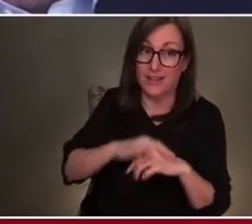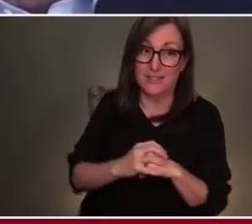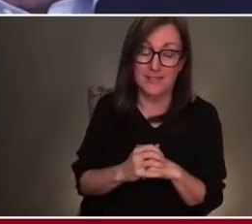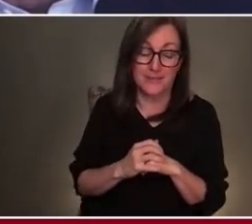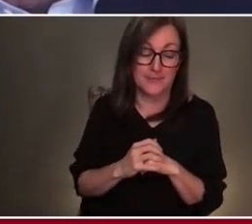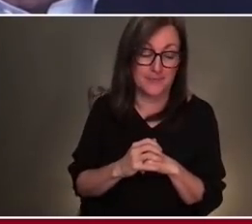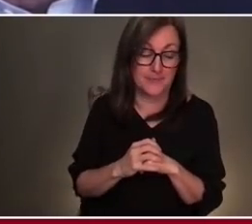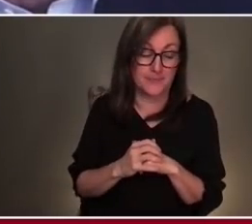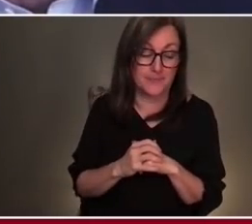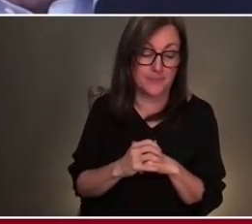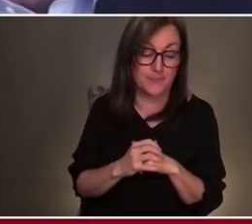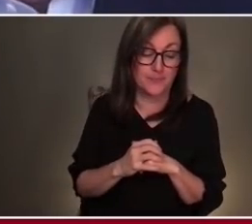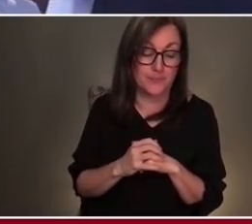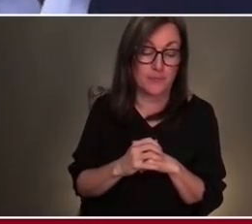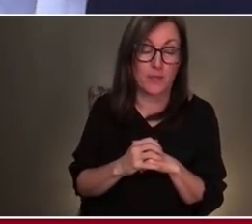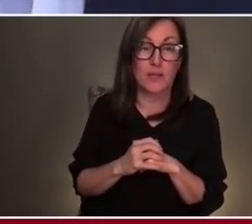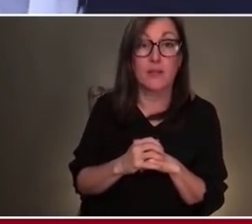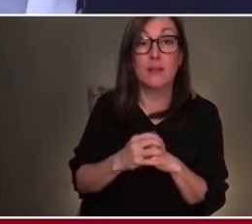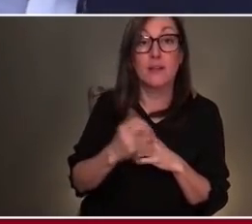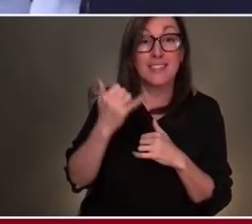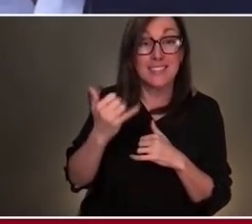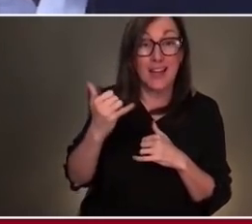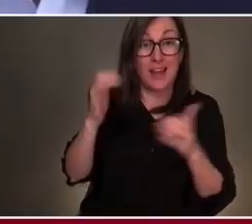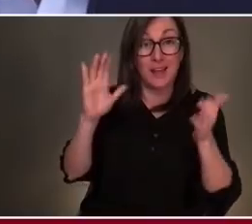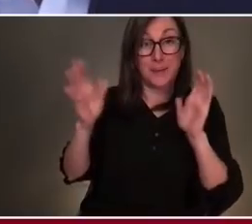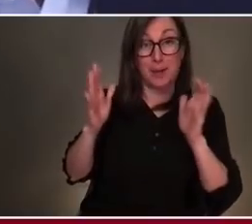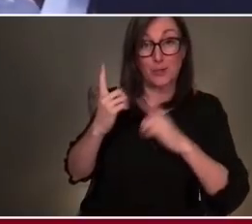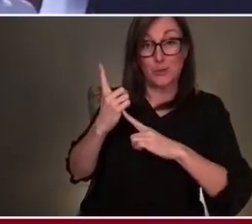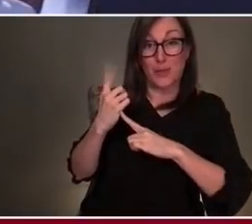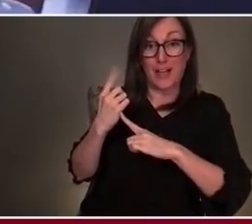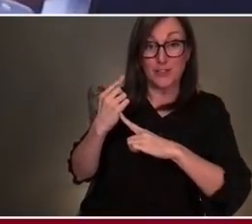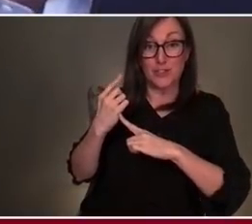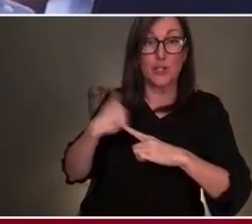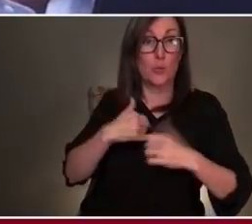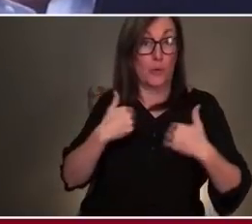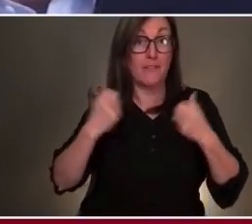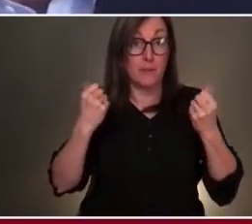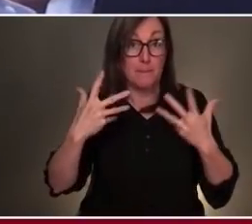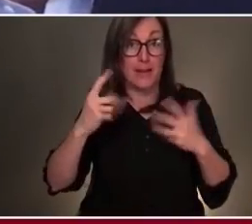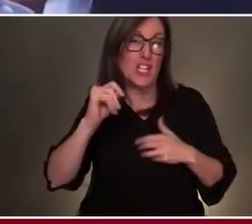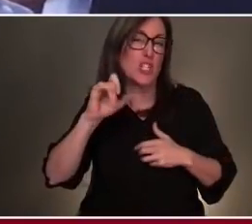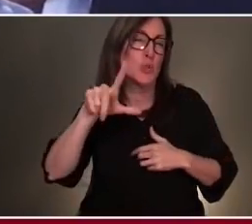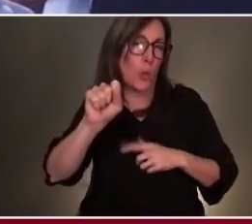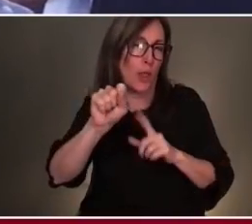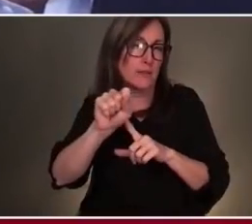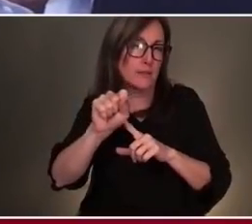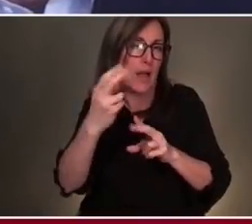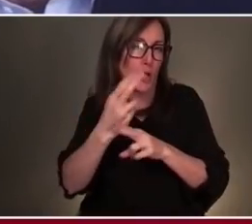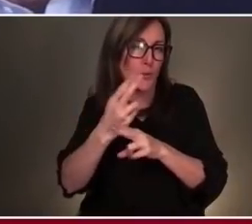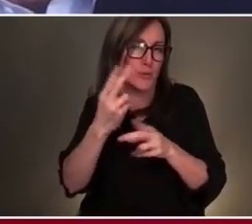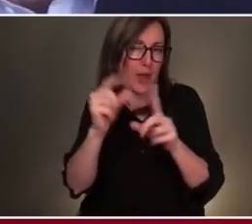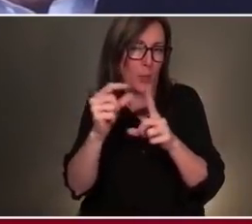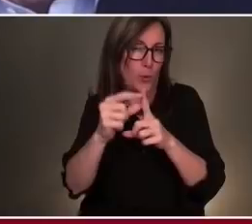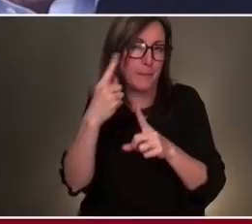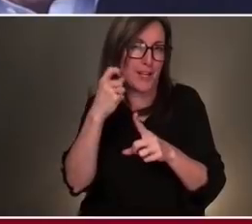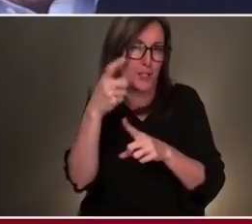we today, compared to a year ago, have a number of tools. I'll use the word tools because it's the word you used as well.